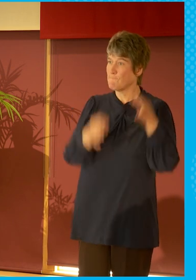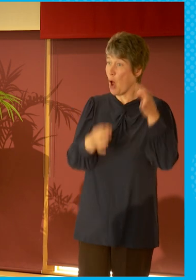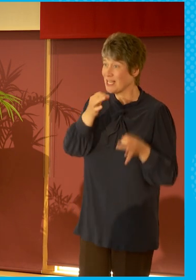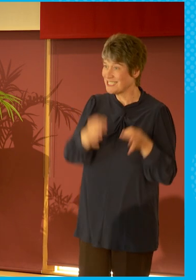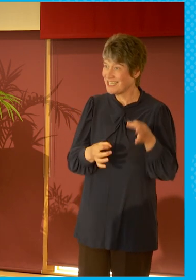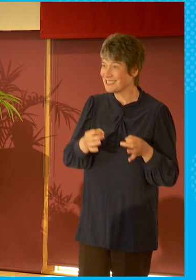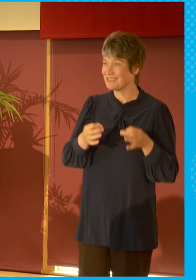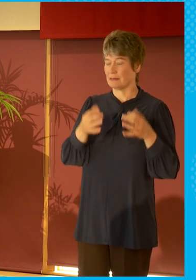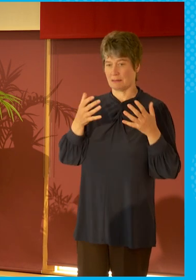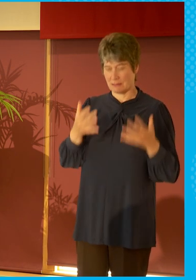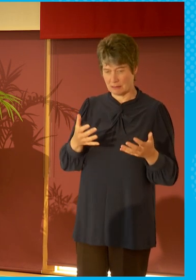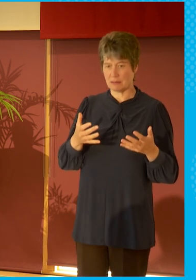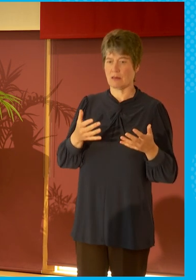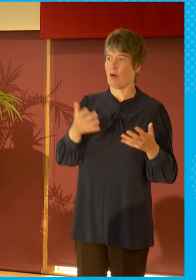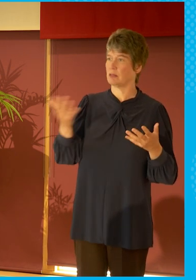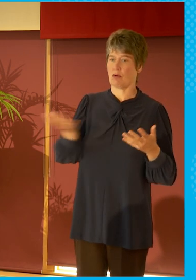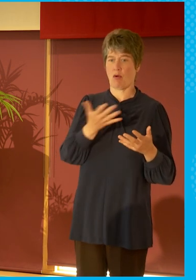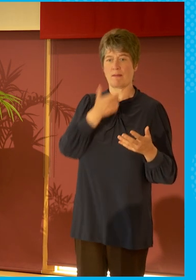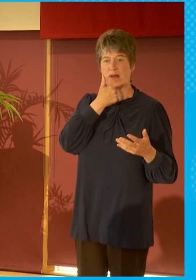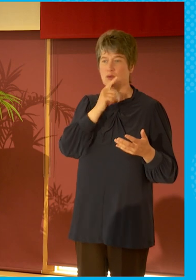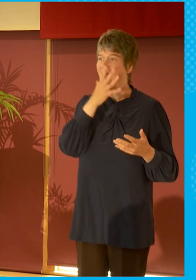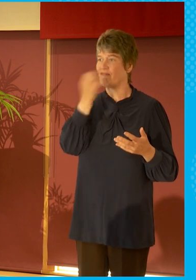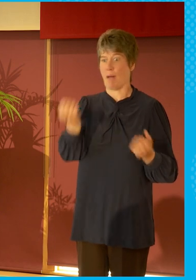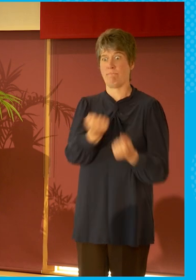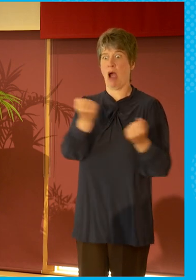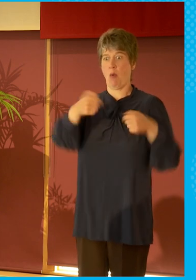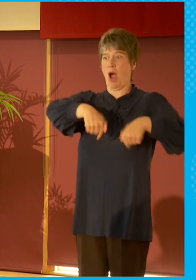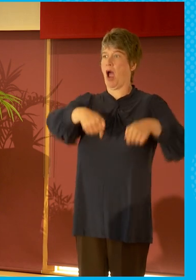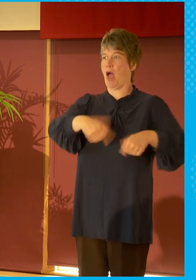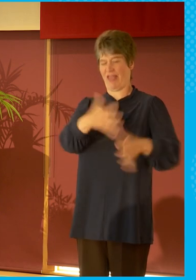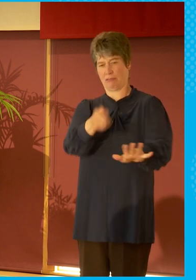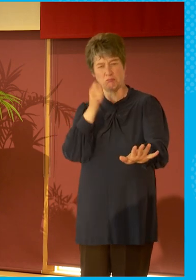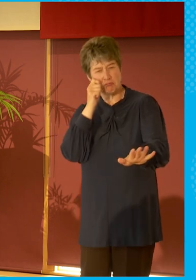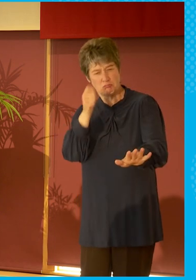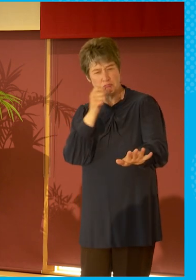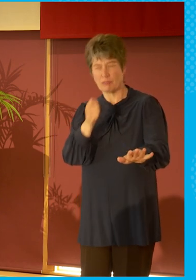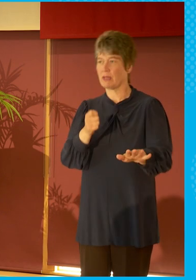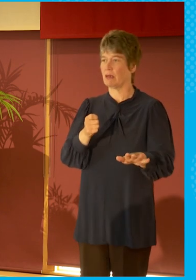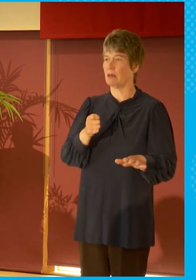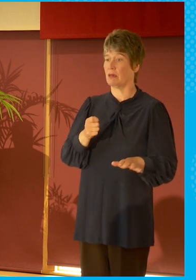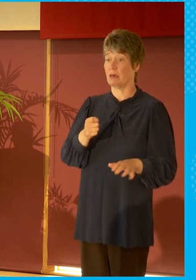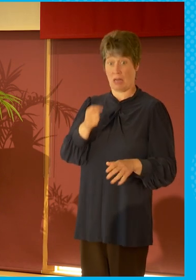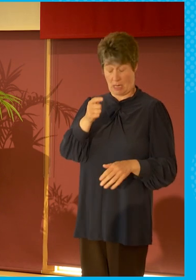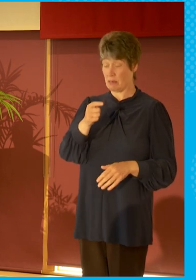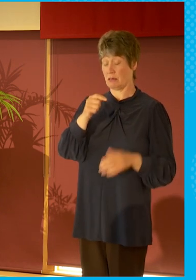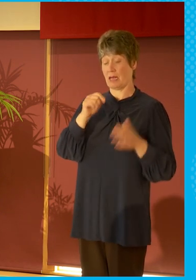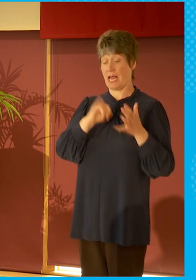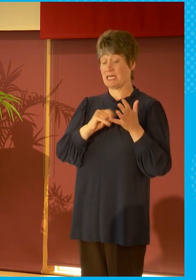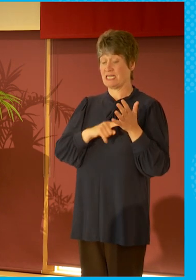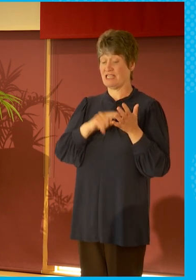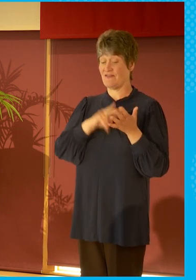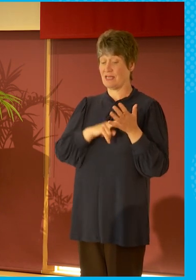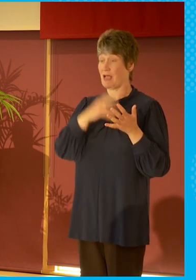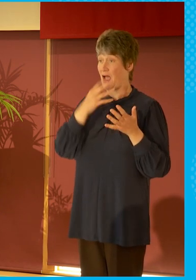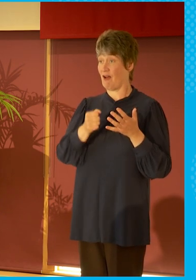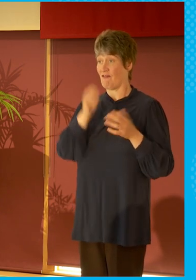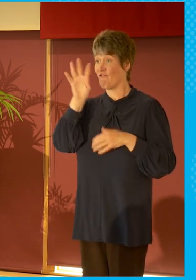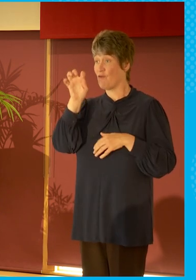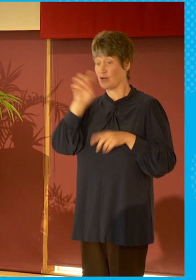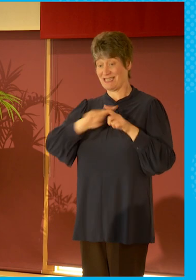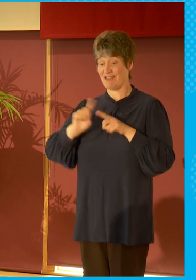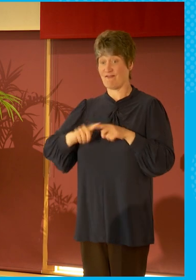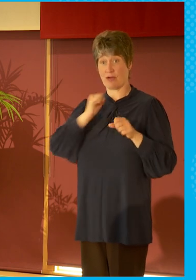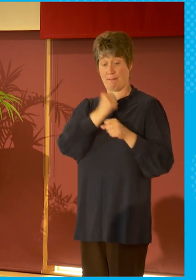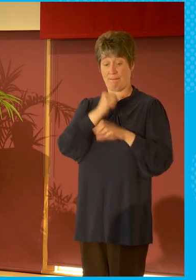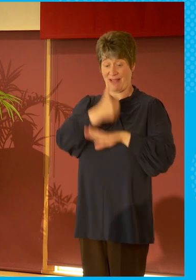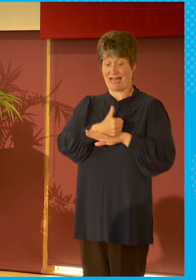radio, television and online and has 14 different bases all across Scotland where we gather news and make sure